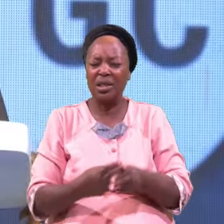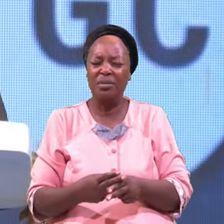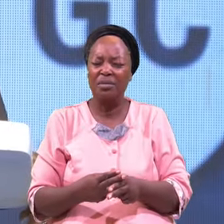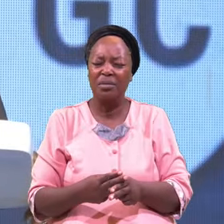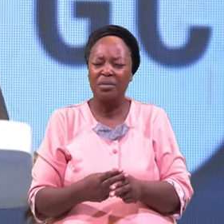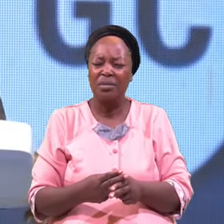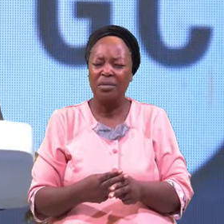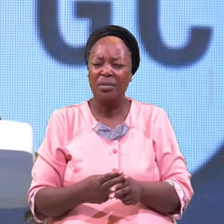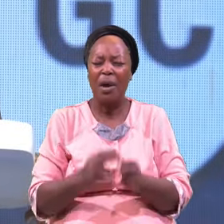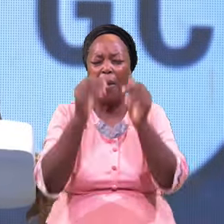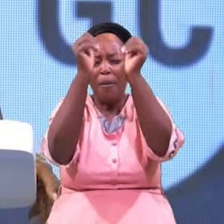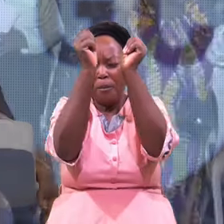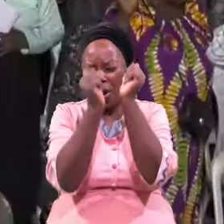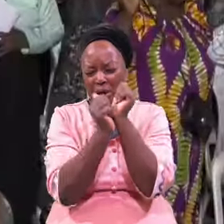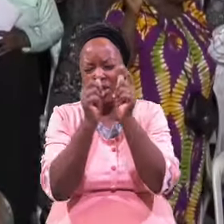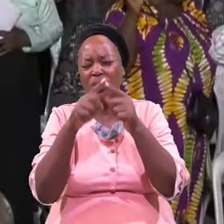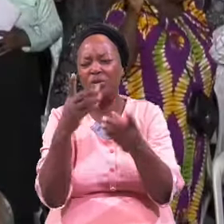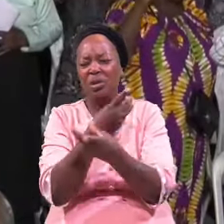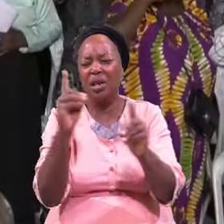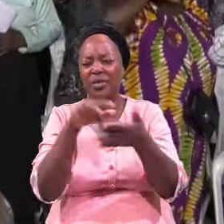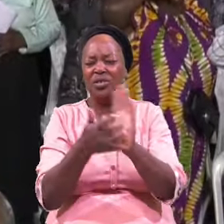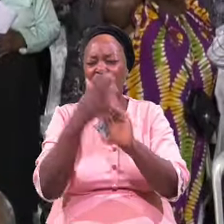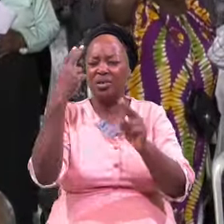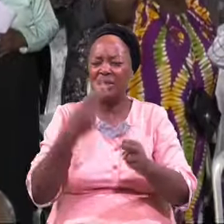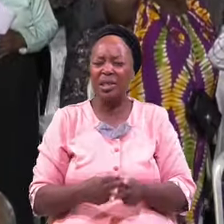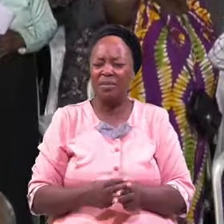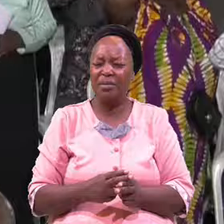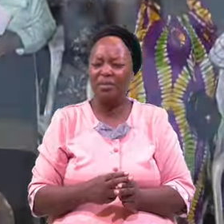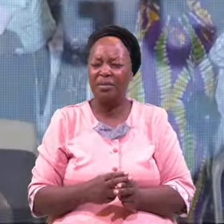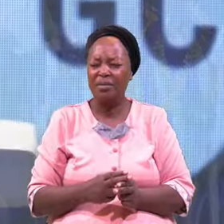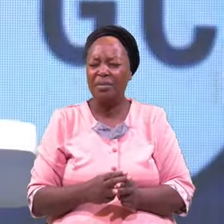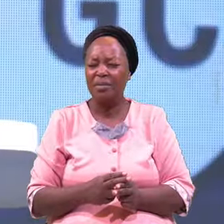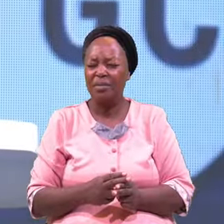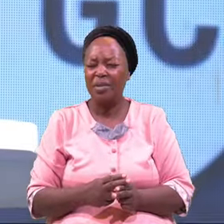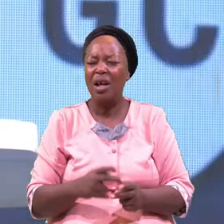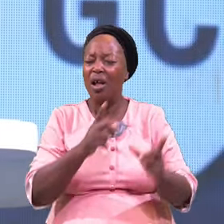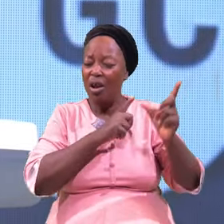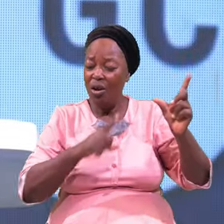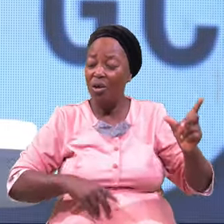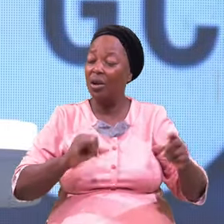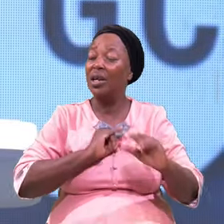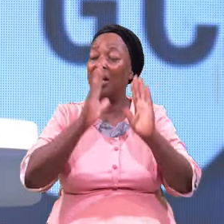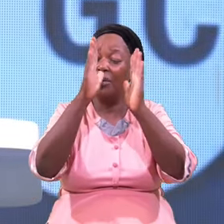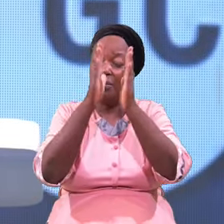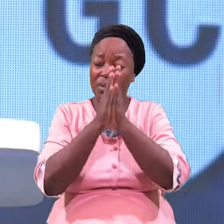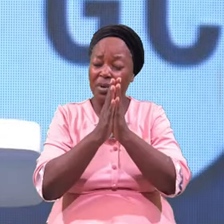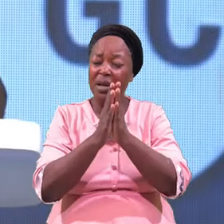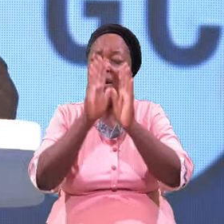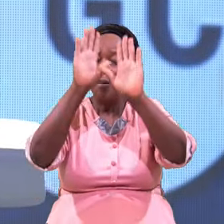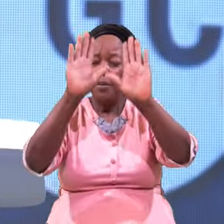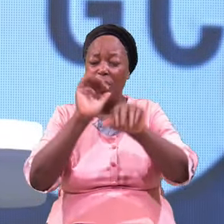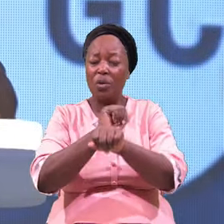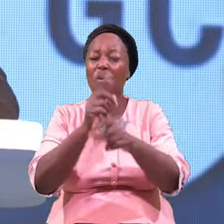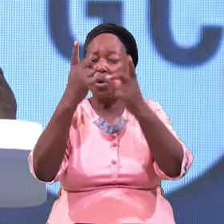Bondage To Deliverance Lord I Pray Miracle Coming